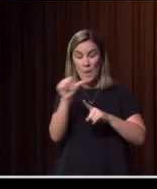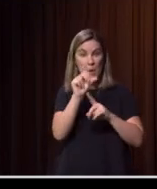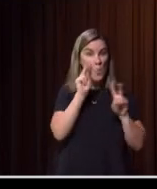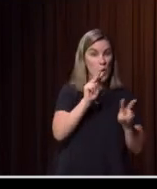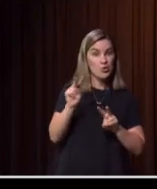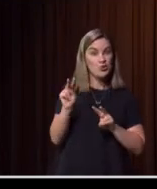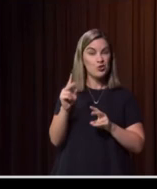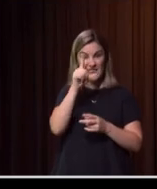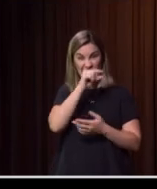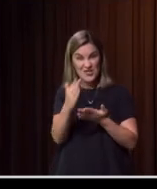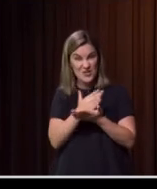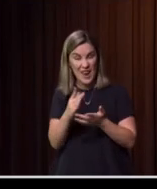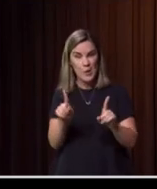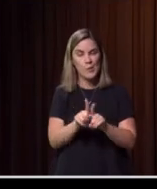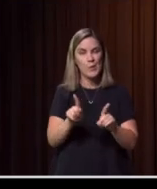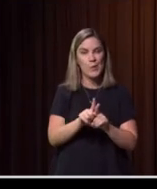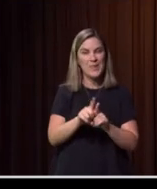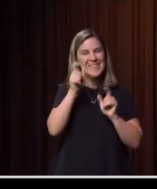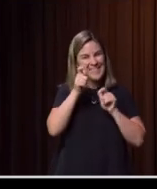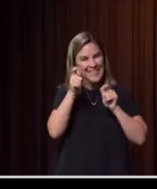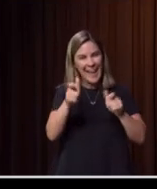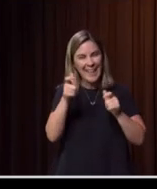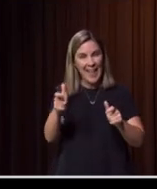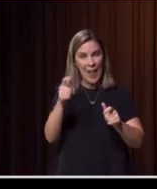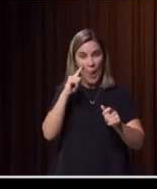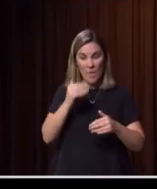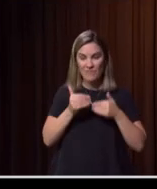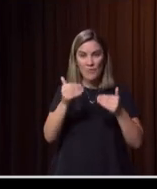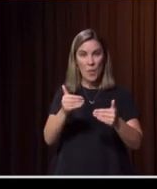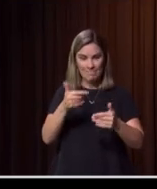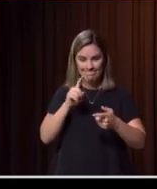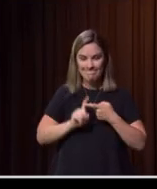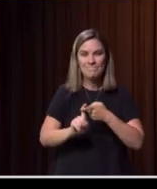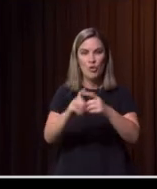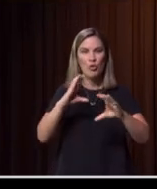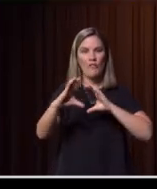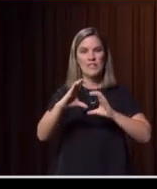share. Take care. And we look forward to continuing the conversation in 2021.